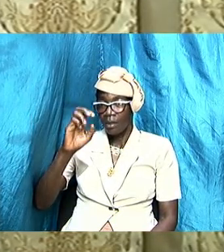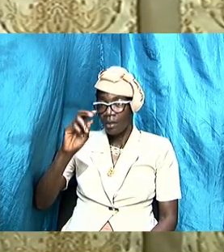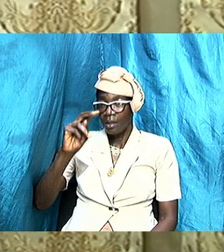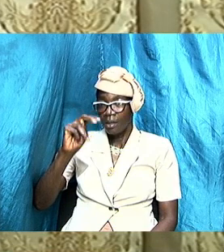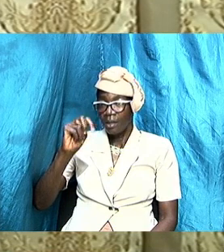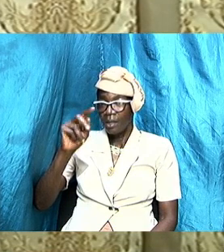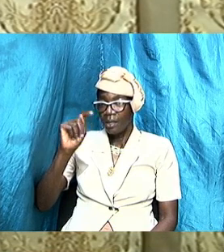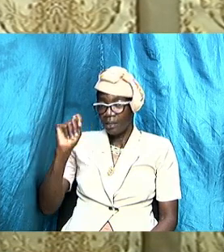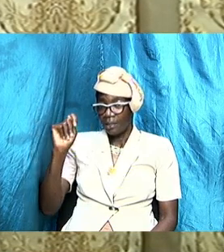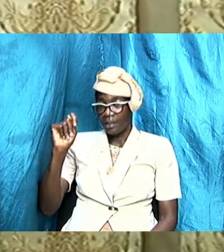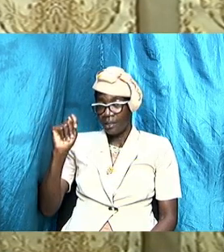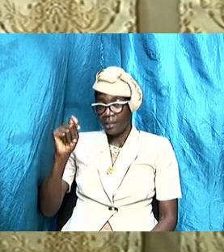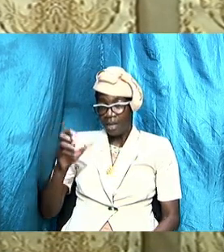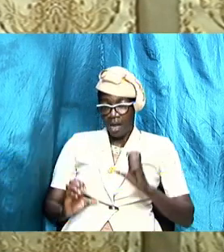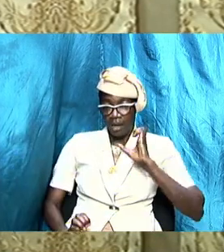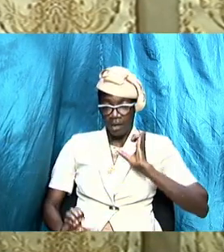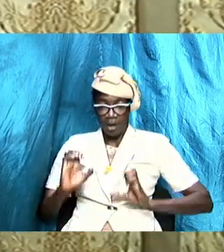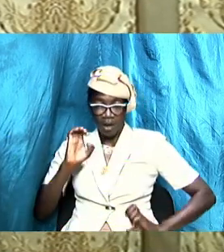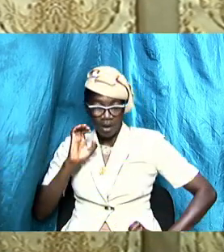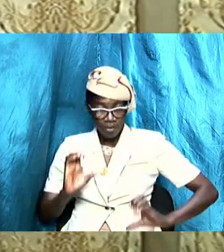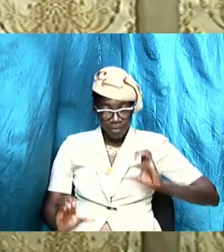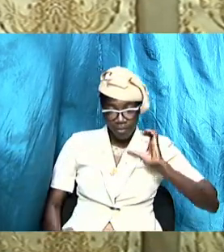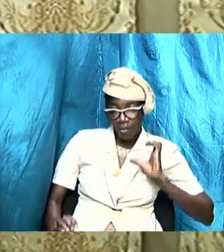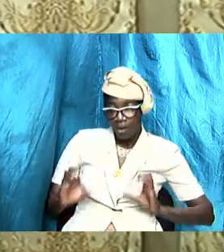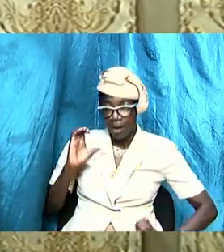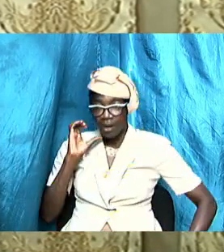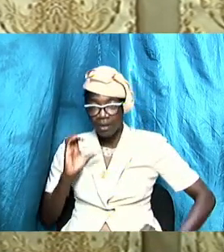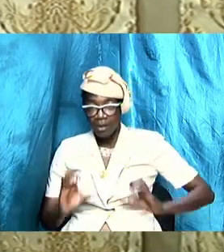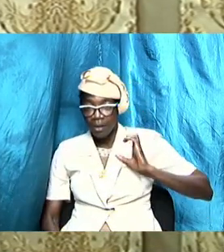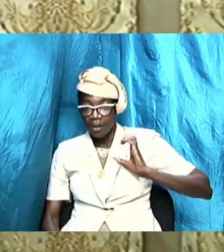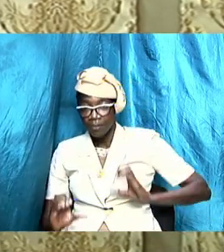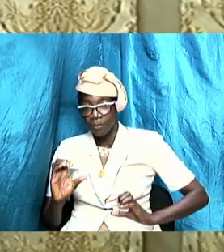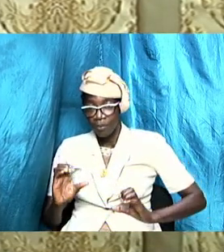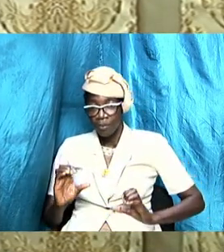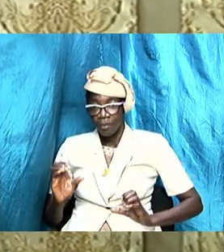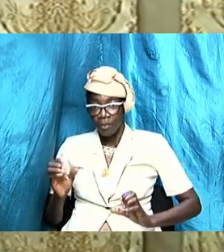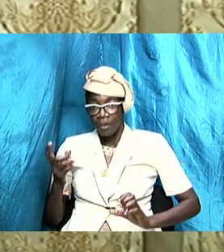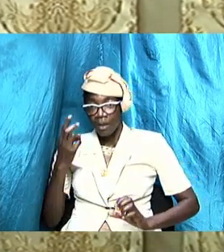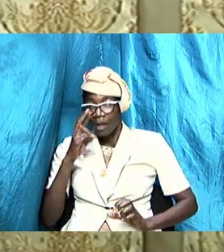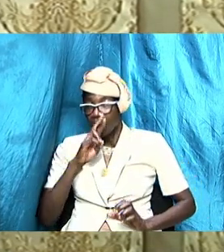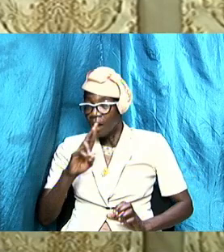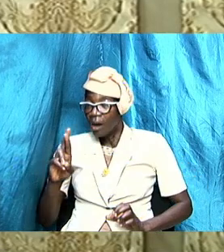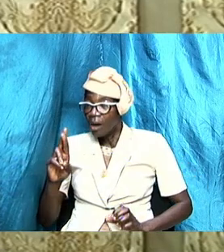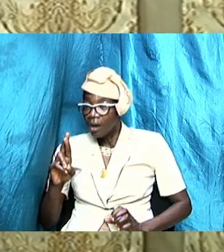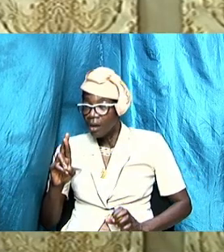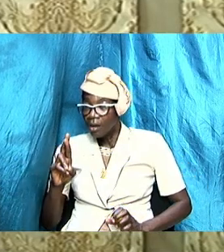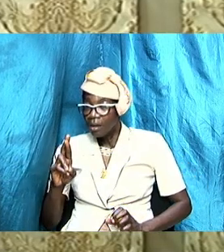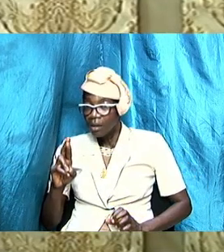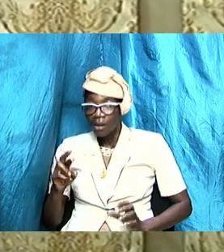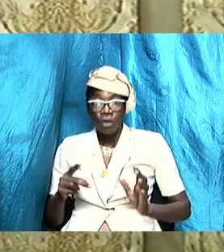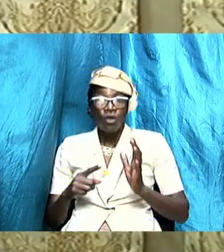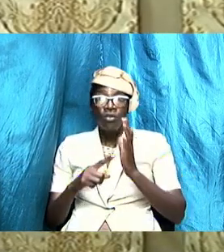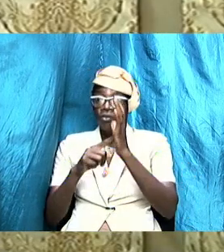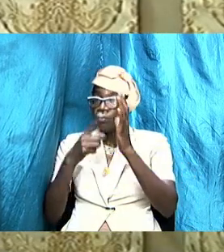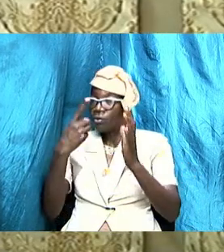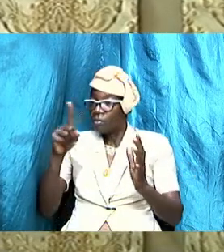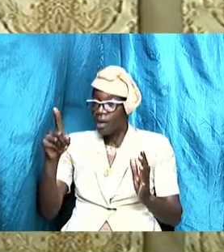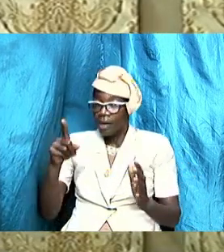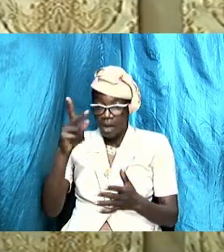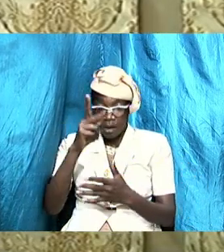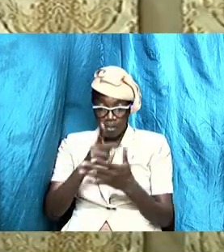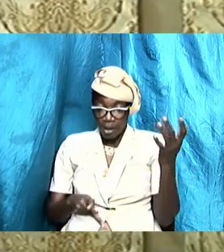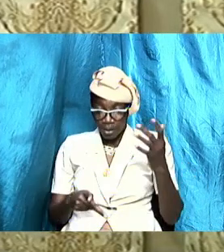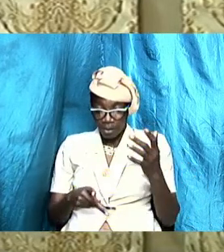yes our characters are determined by yes a part of our temperament